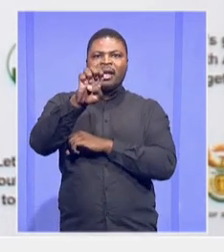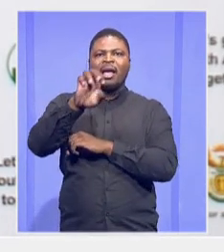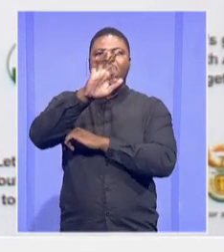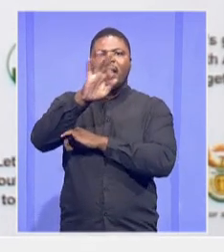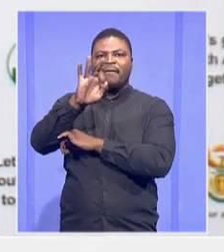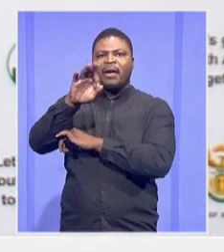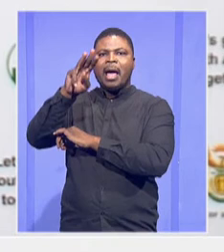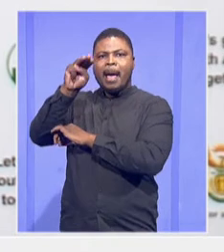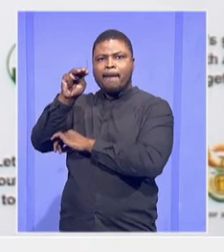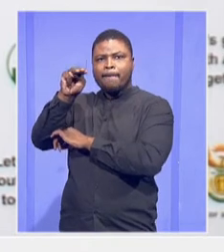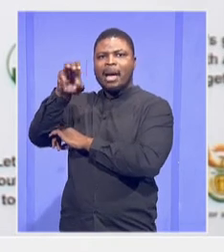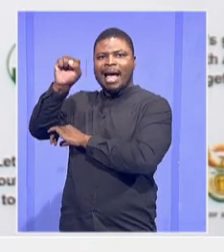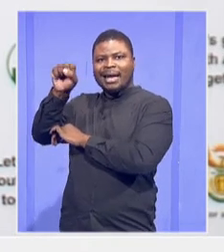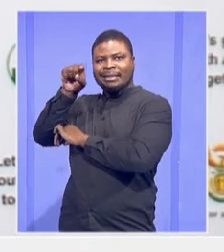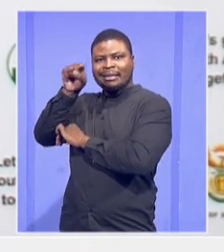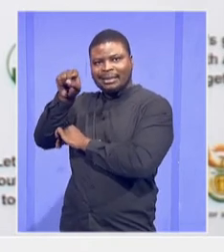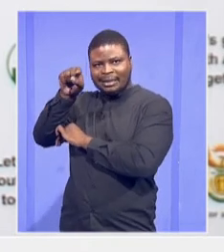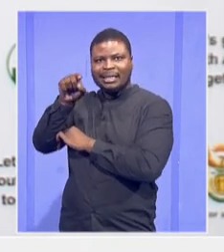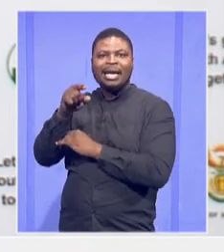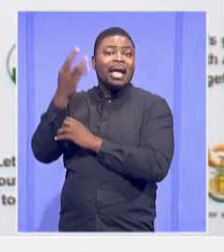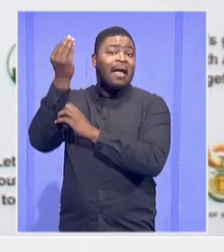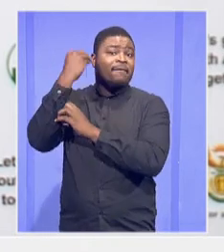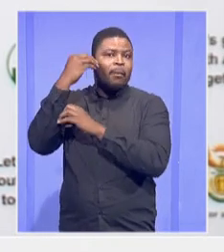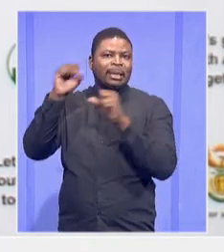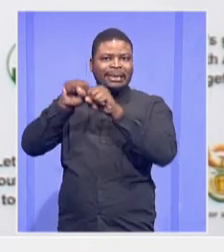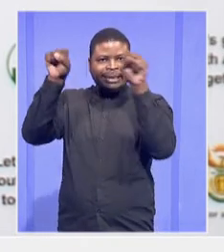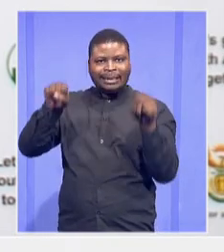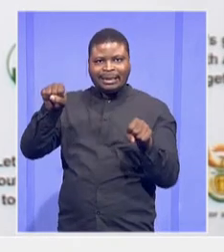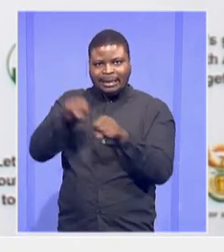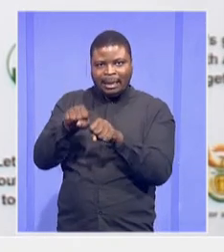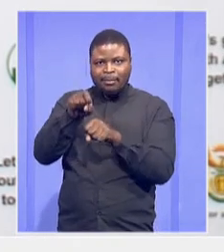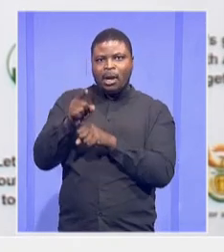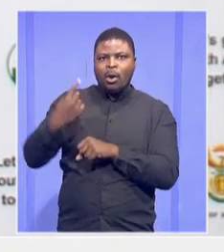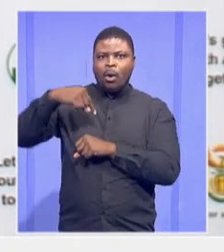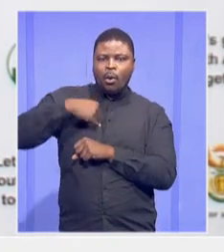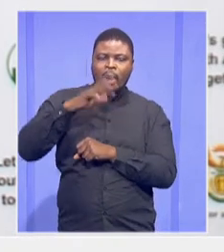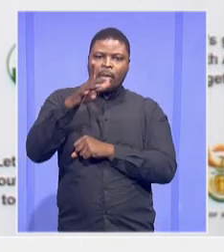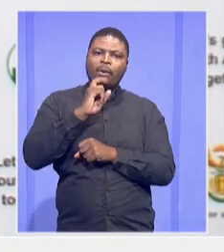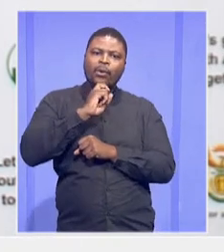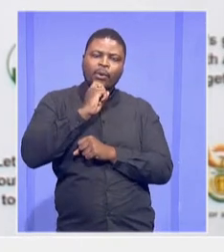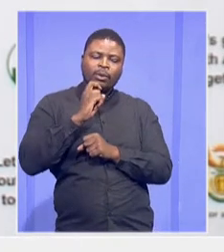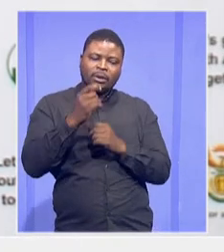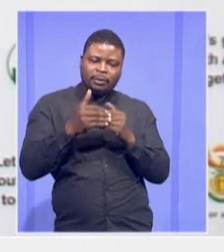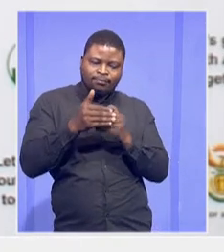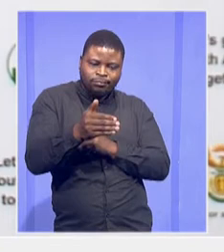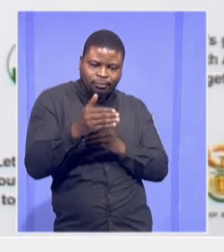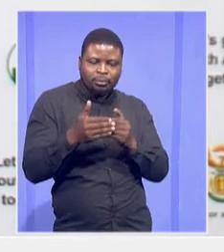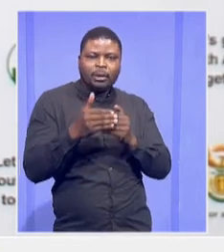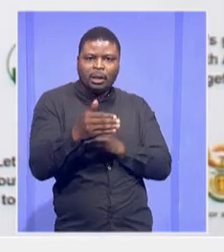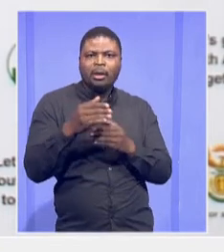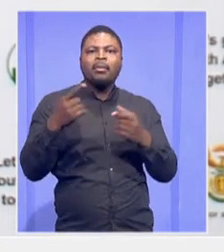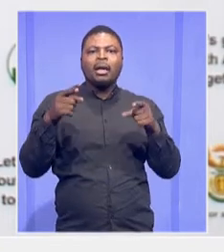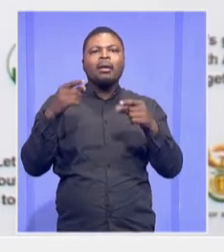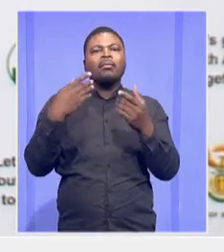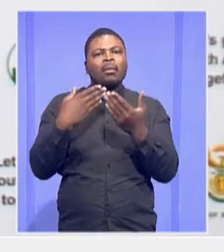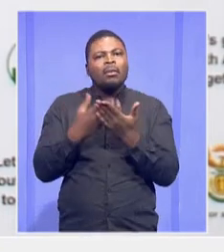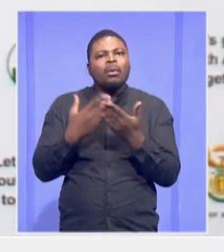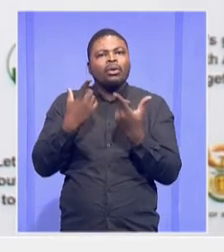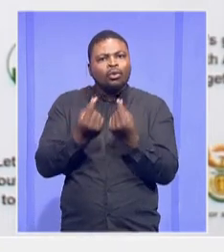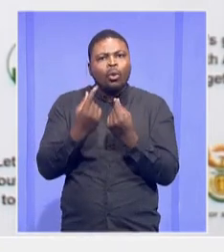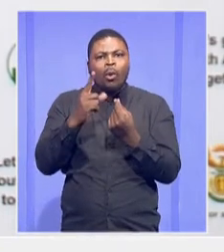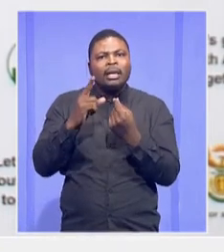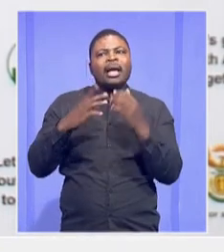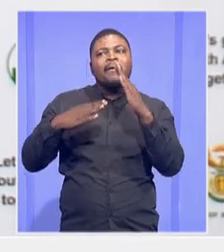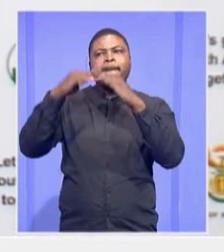which is an information system that we use for infrastructure, which will help to coordinate everything that we